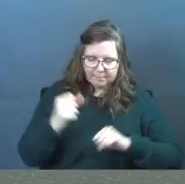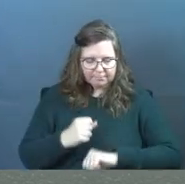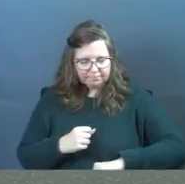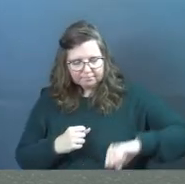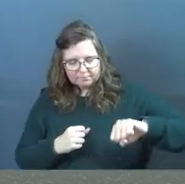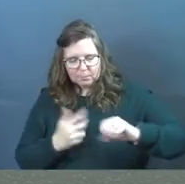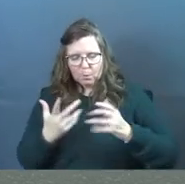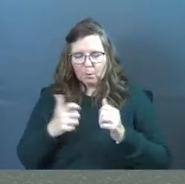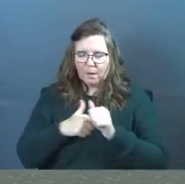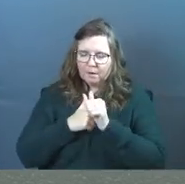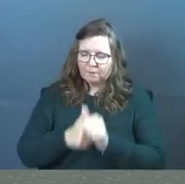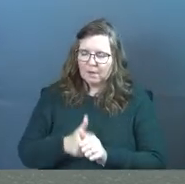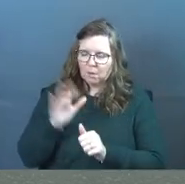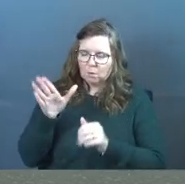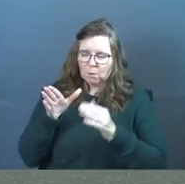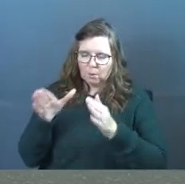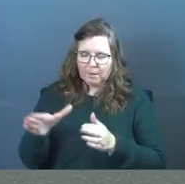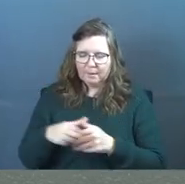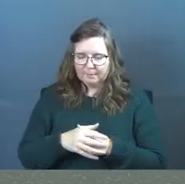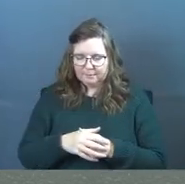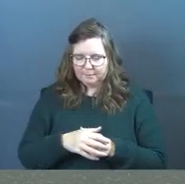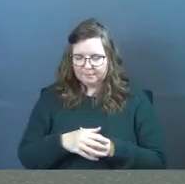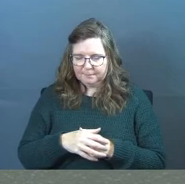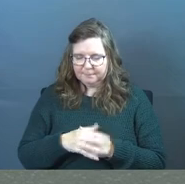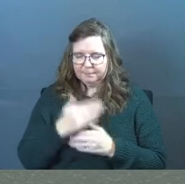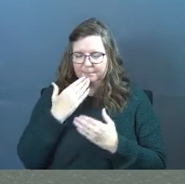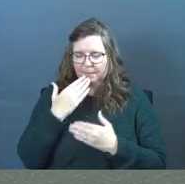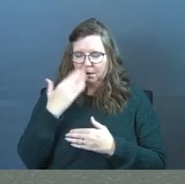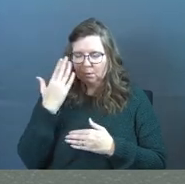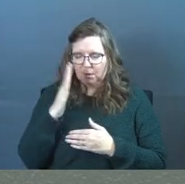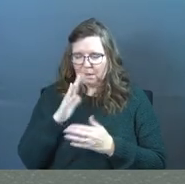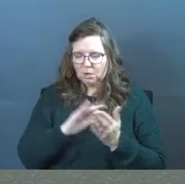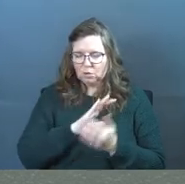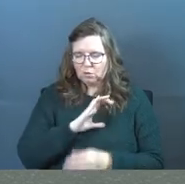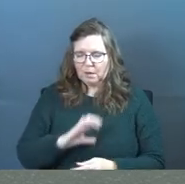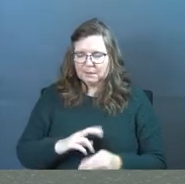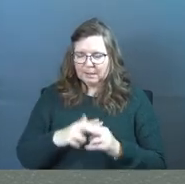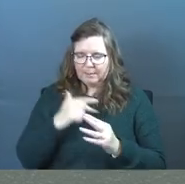Jesus. We just want to follow in your way. Thank you, God. In Christ's name, amen.